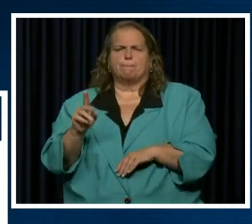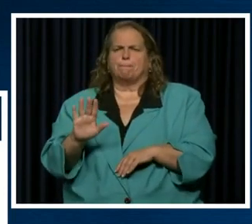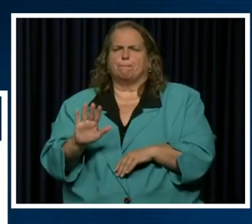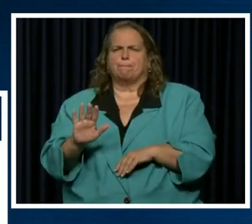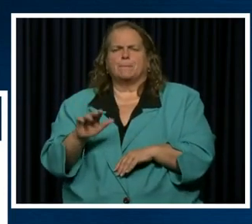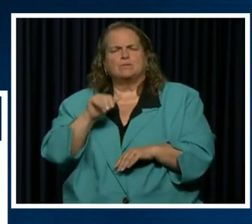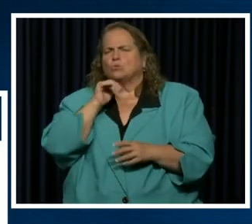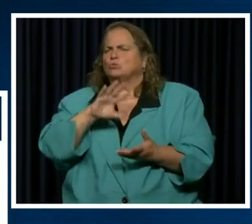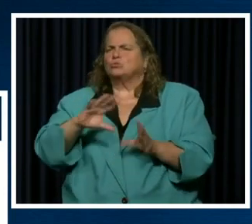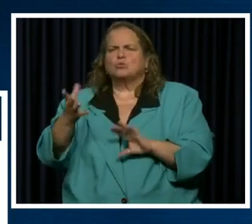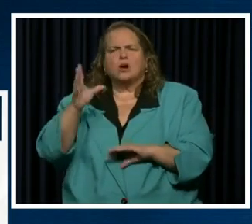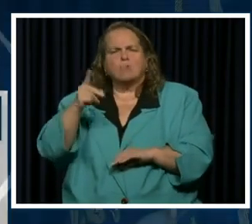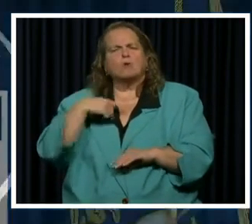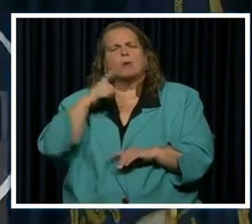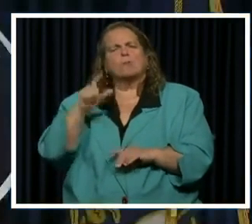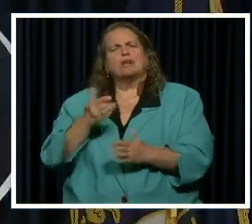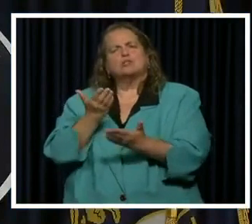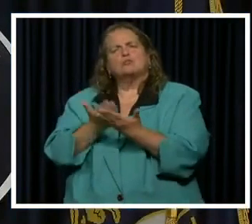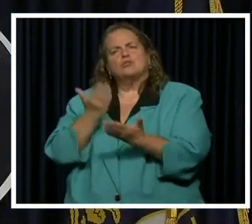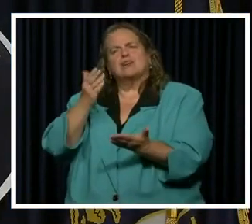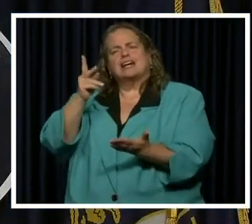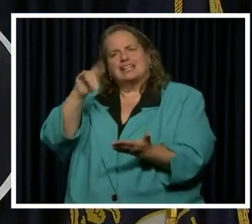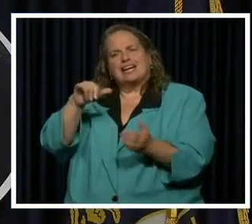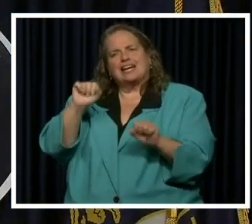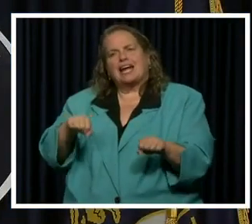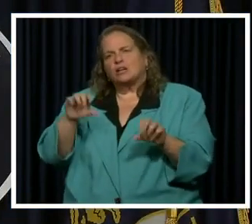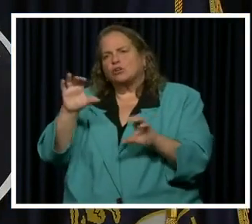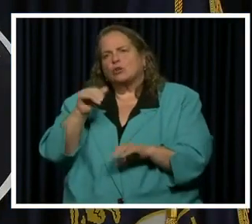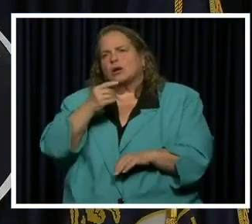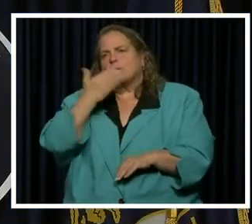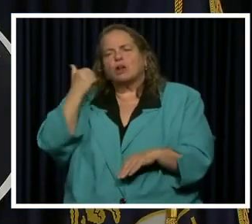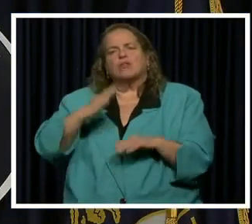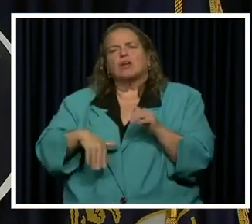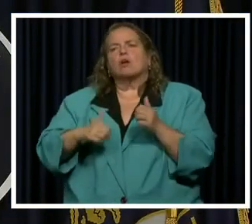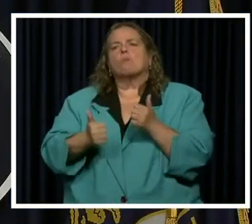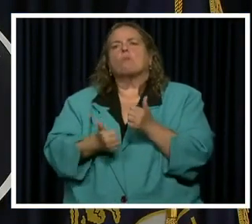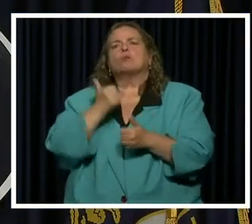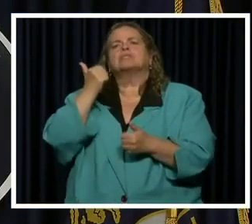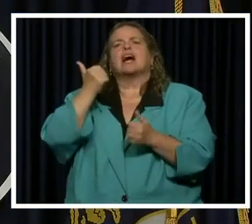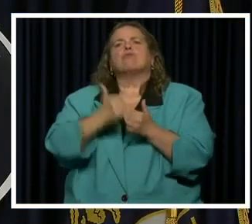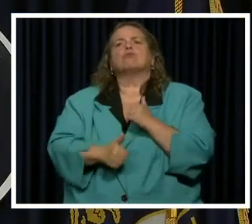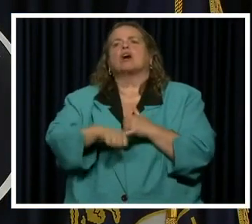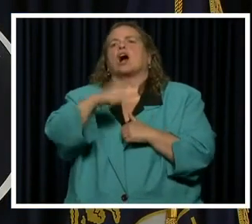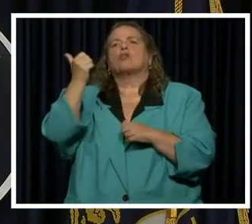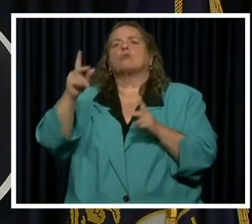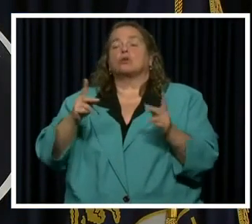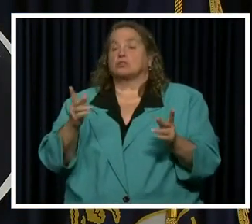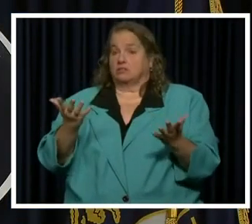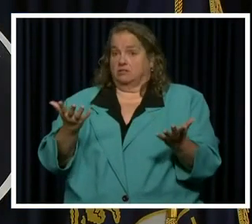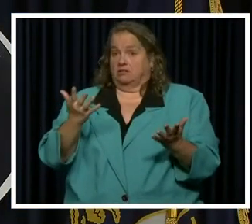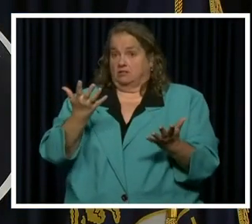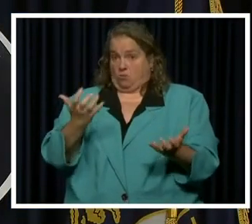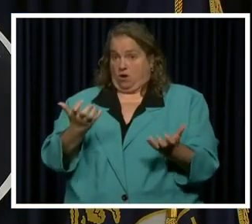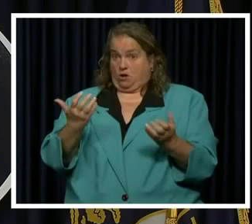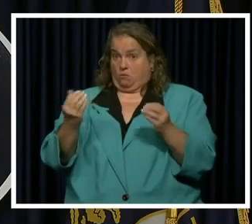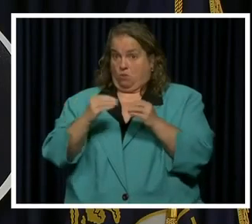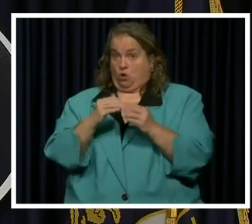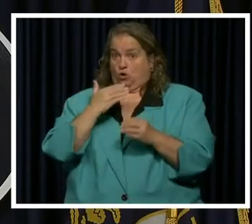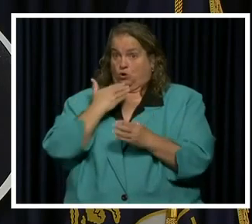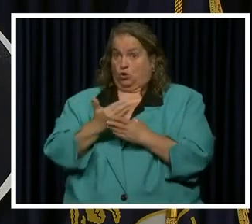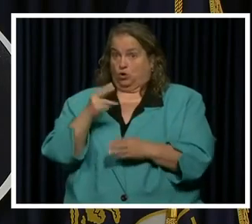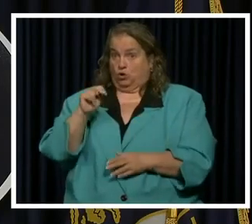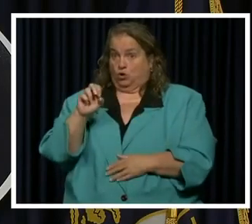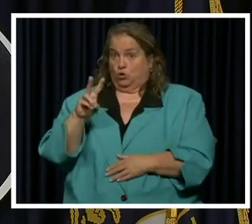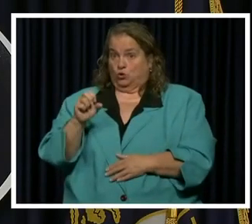prove that Kentucky can do these things better than just about anybody else. How about some more good news? Let's talk about